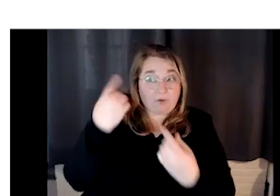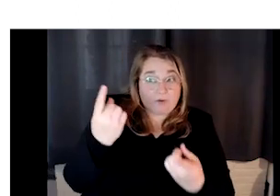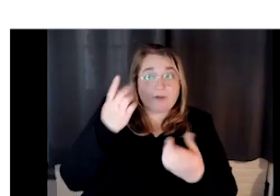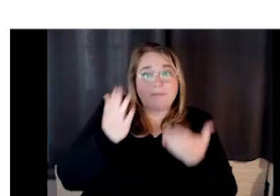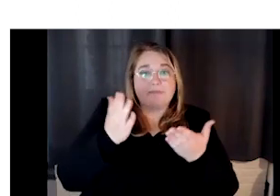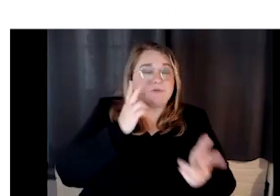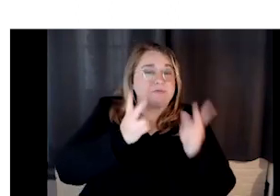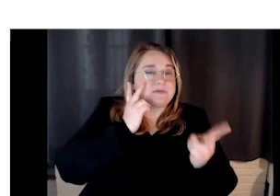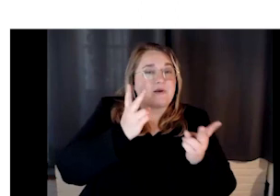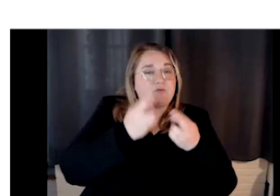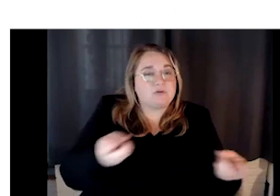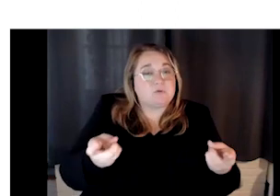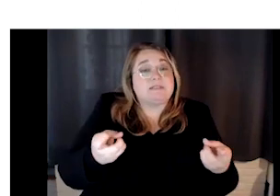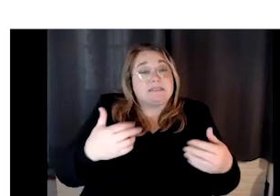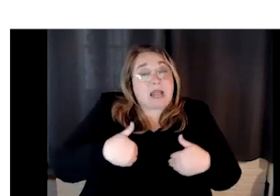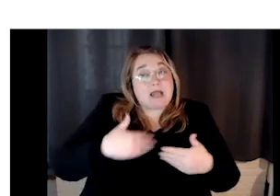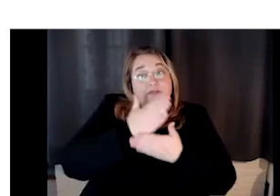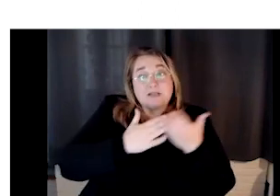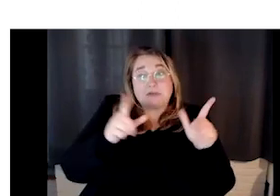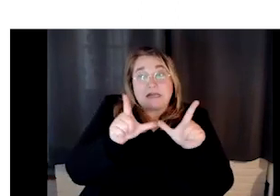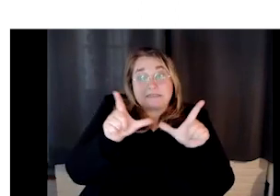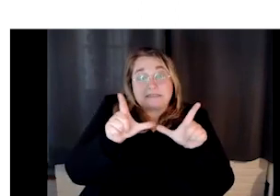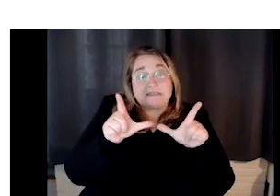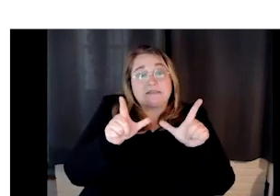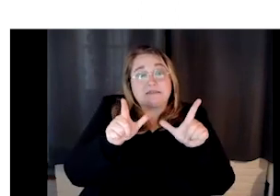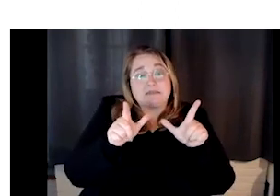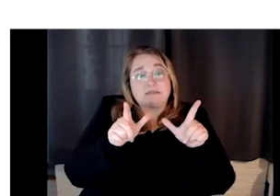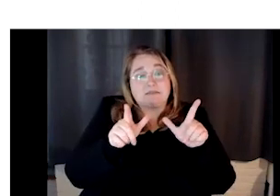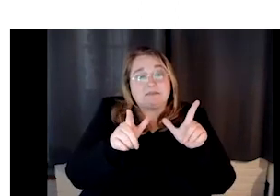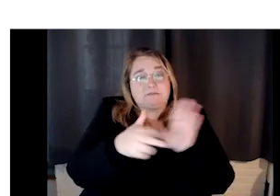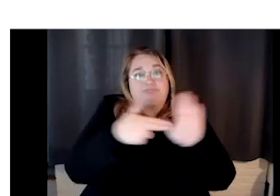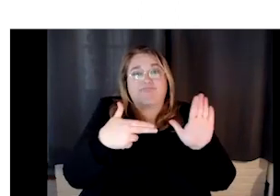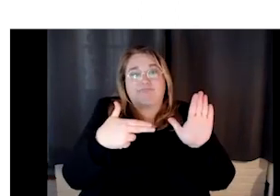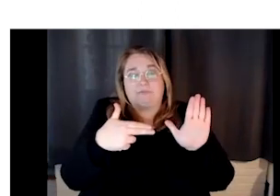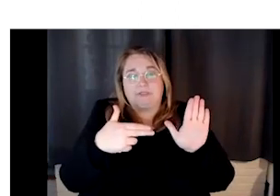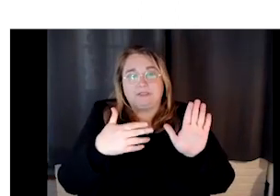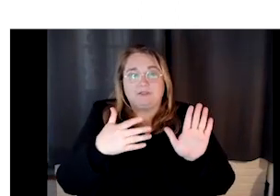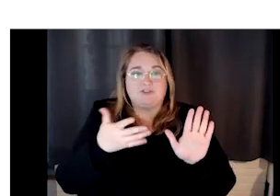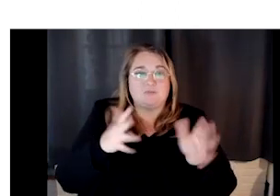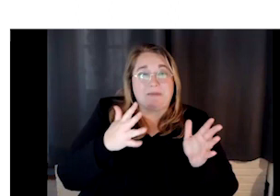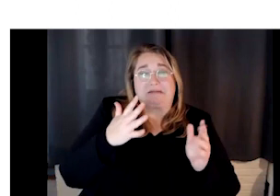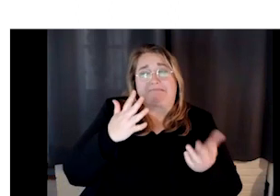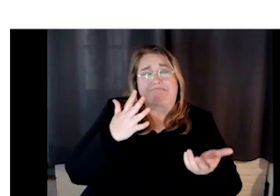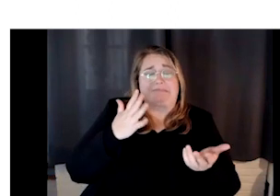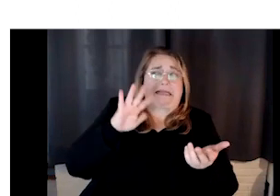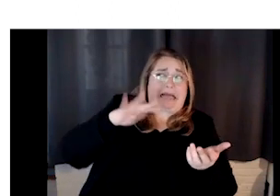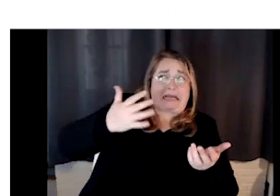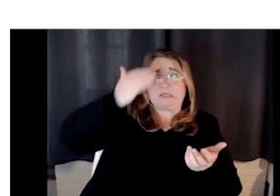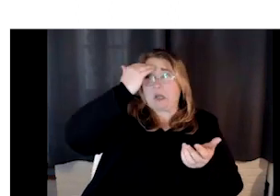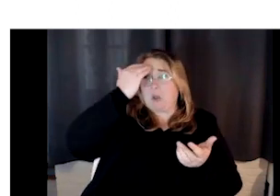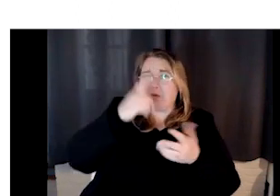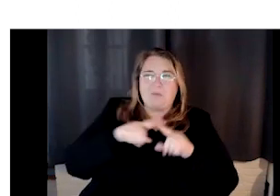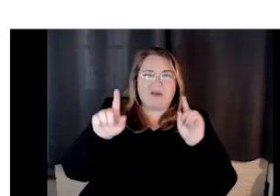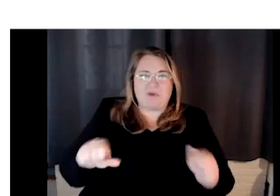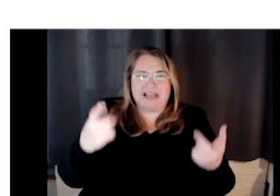that had some of these licenses attached and it's kind like, okay, I kind of know what that means, but what exactly can I do with it? Um, the most open,